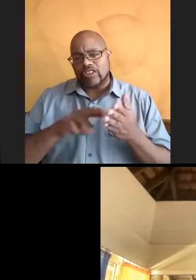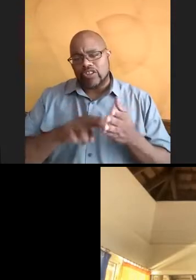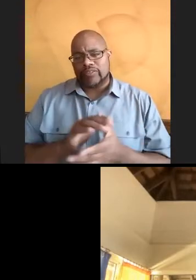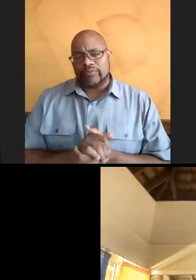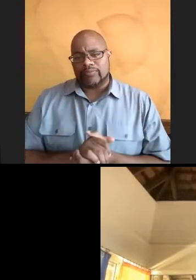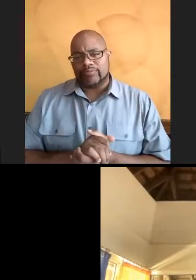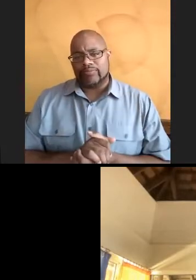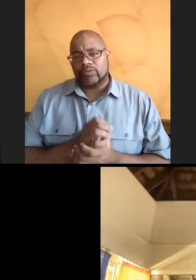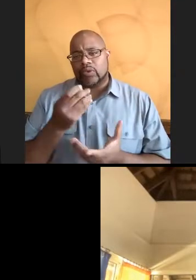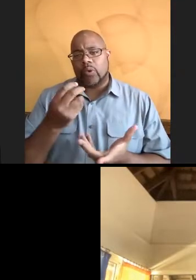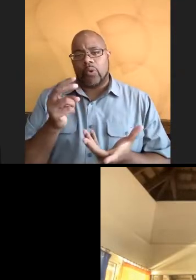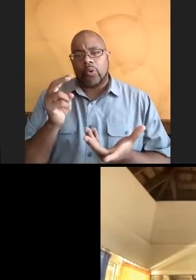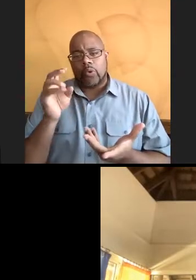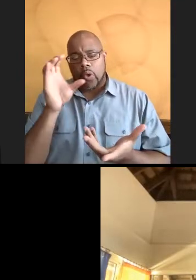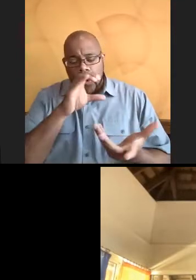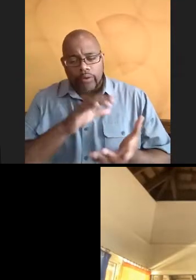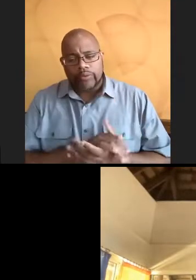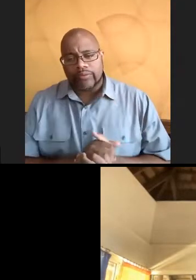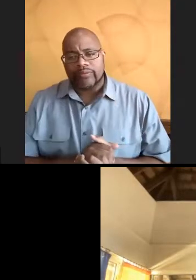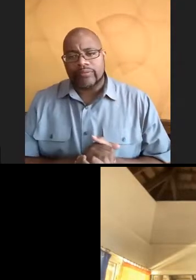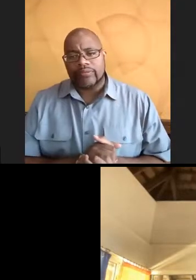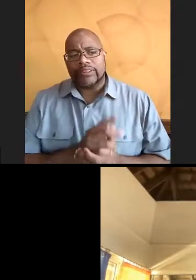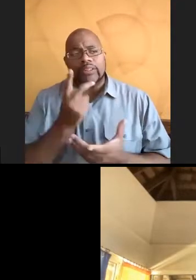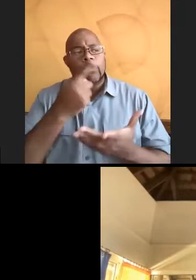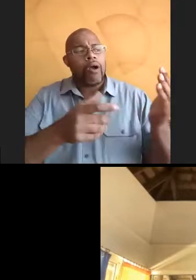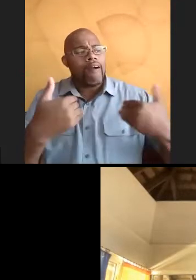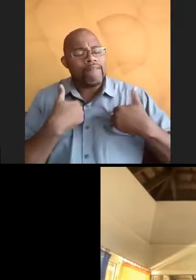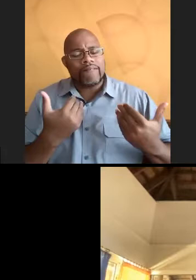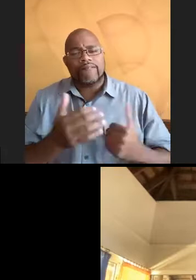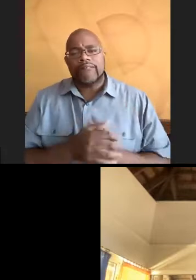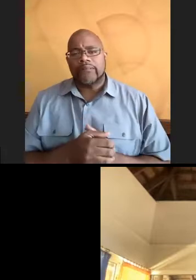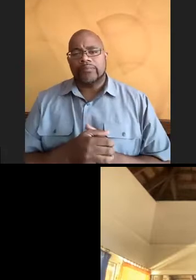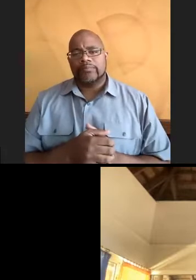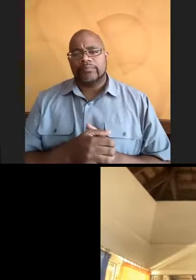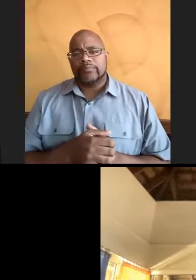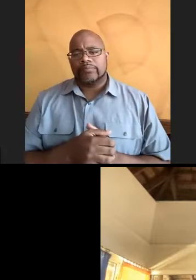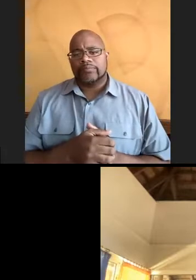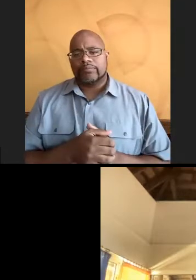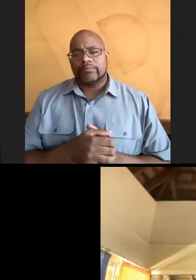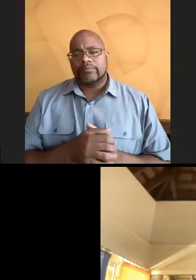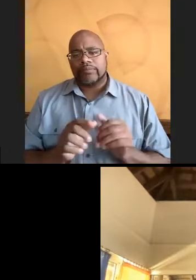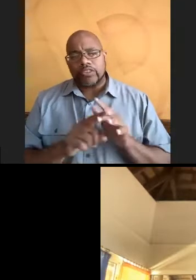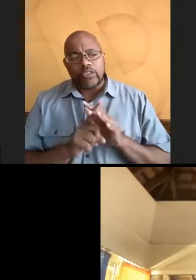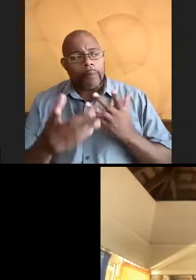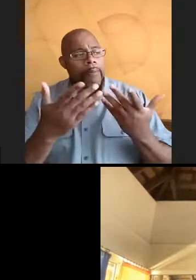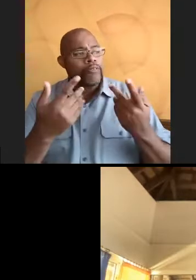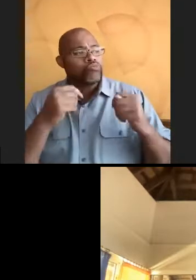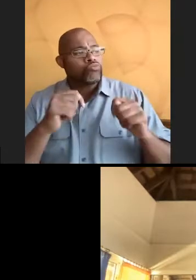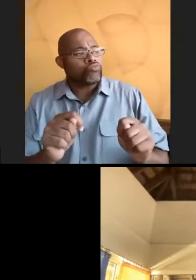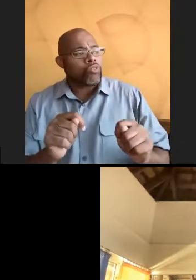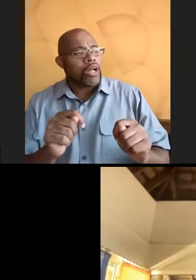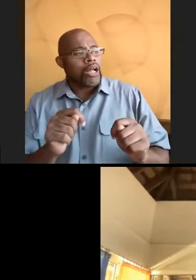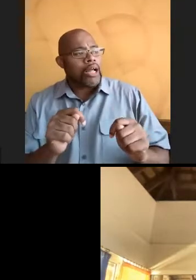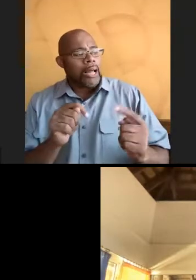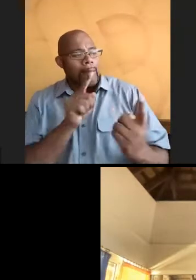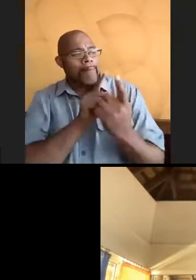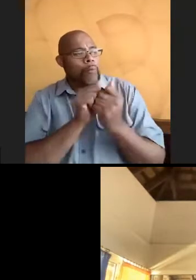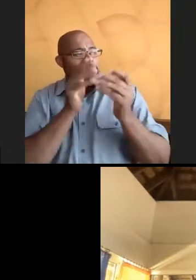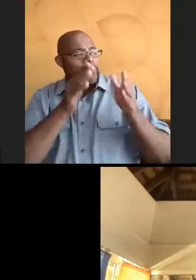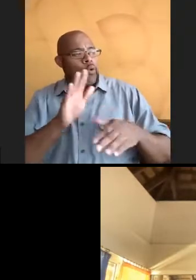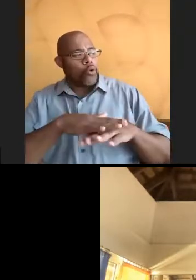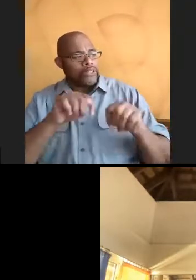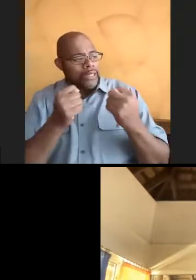And so looking at when they have specific excursions, maybe even trying to meet with someone on that team.